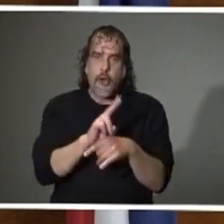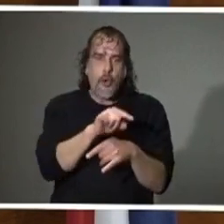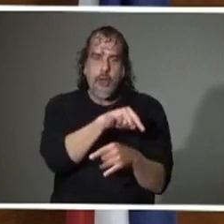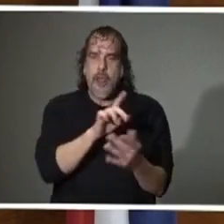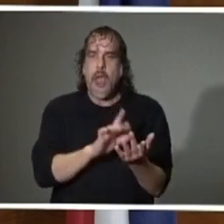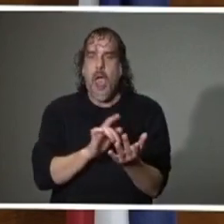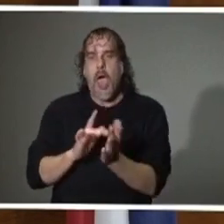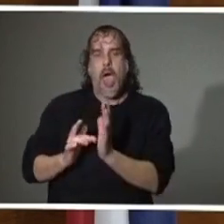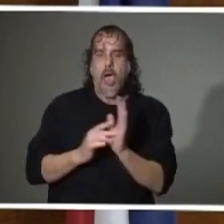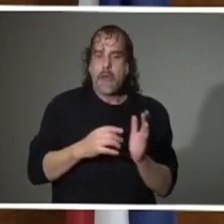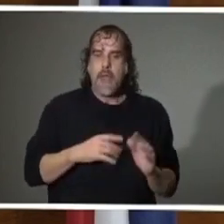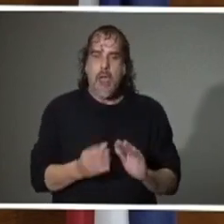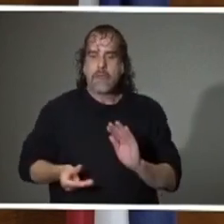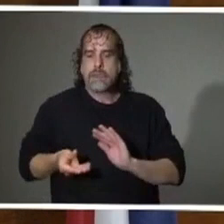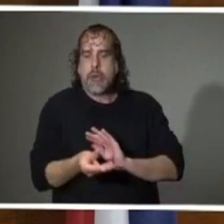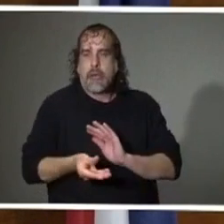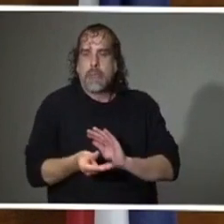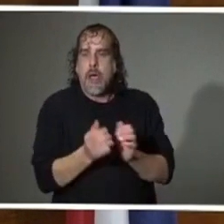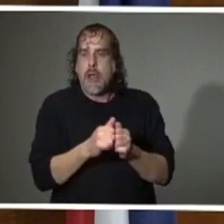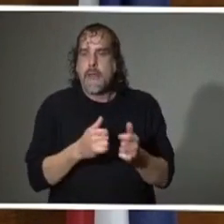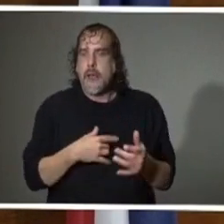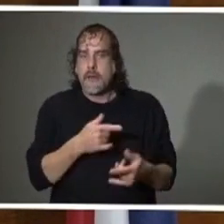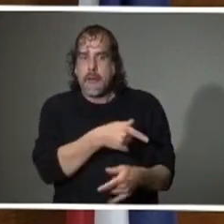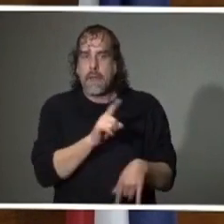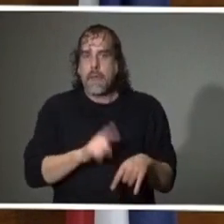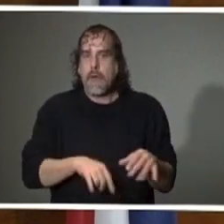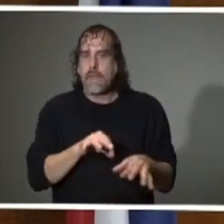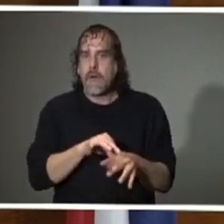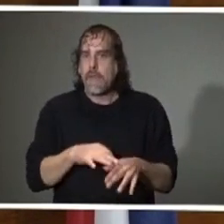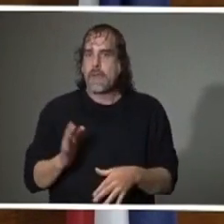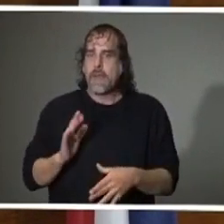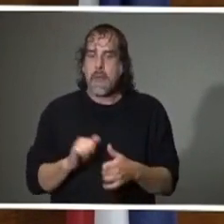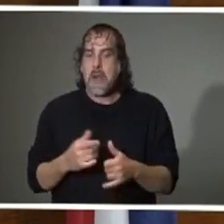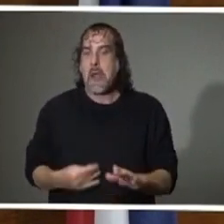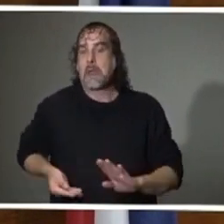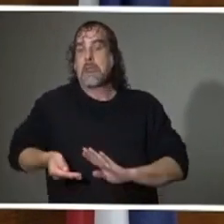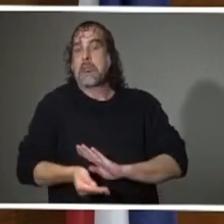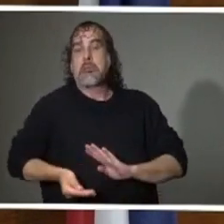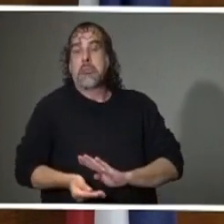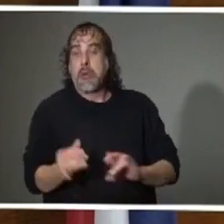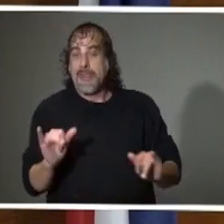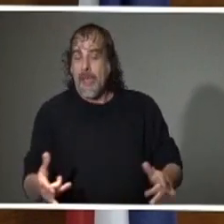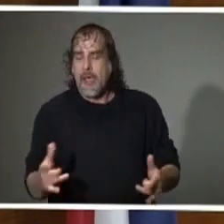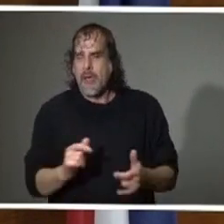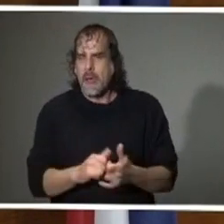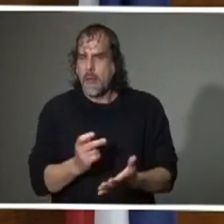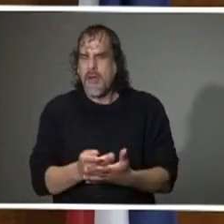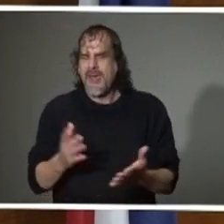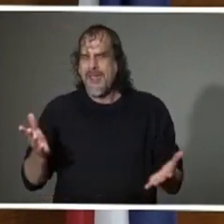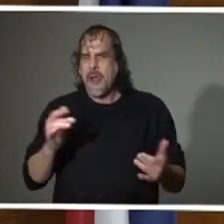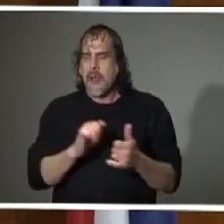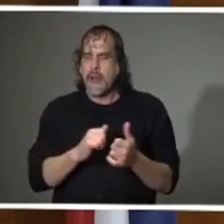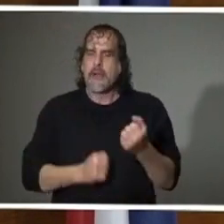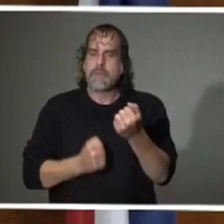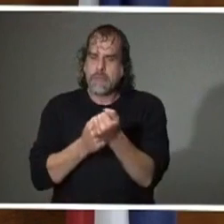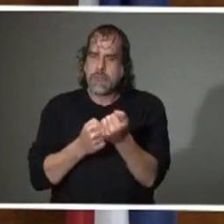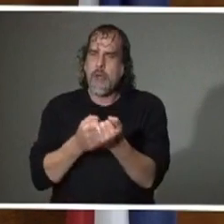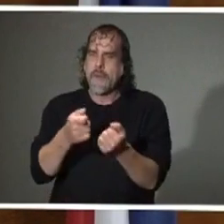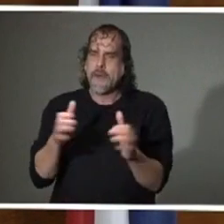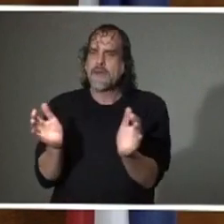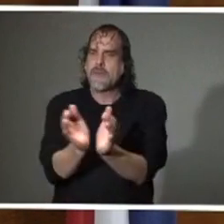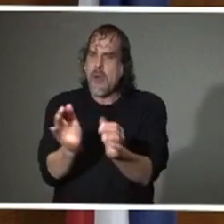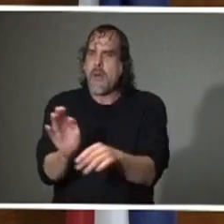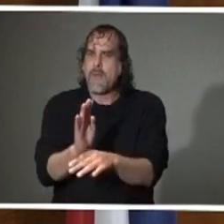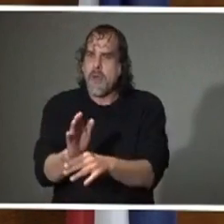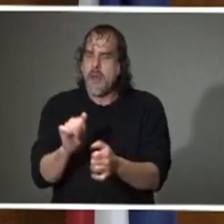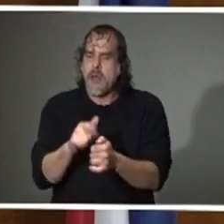things that they cannot otherwise get people to vote for. And let's fund the small business program. Let's continue to allow small businesses